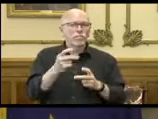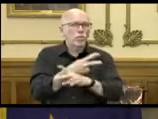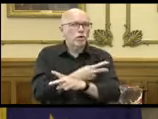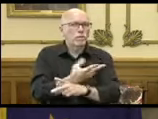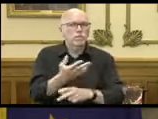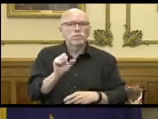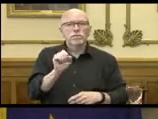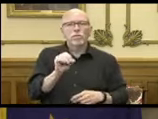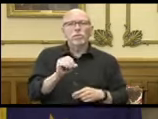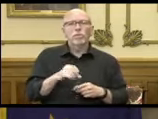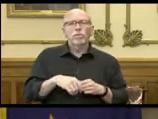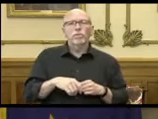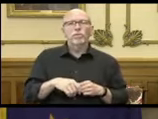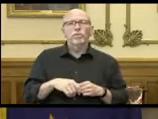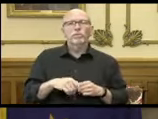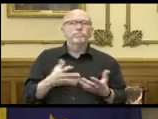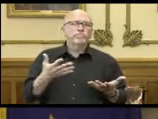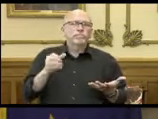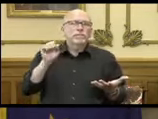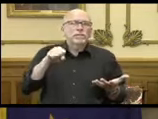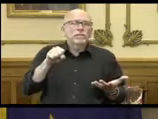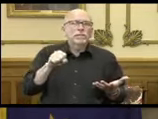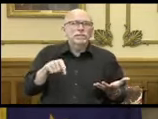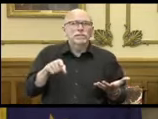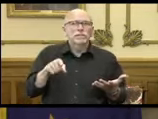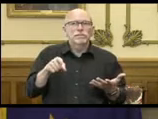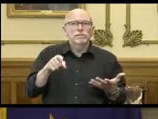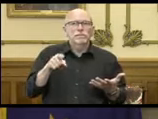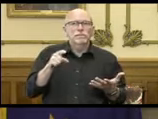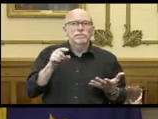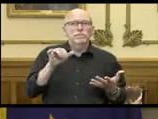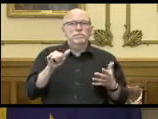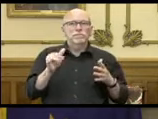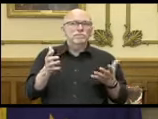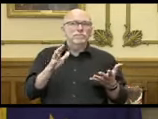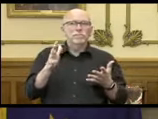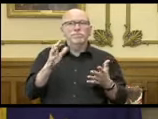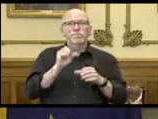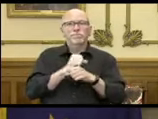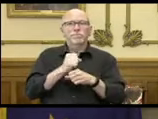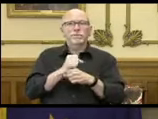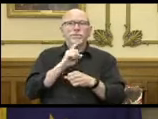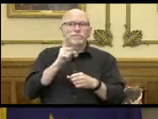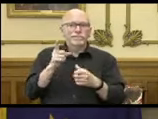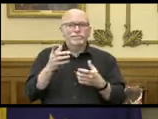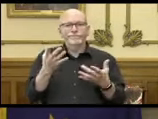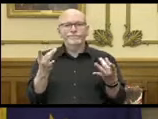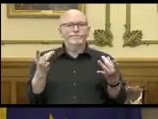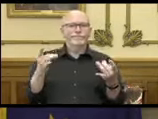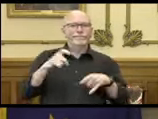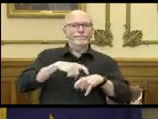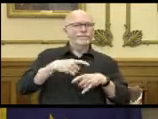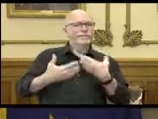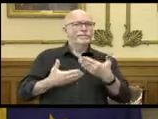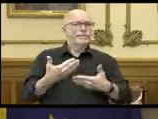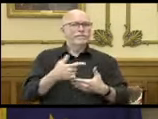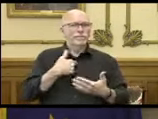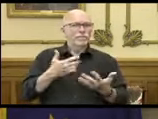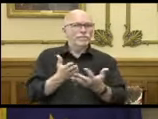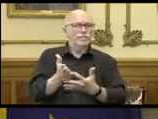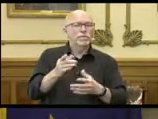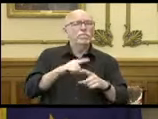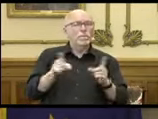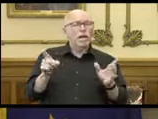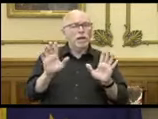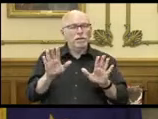And so, yes, we're in rocky, shallow water right now as we navigate through it. However,